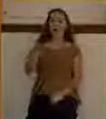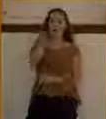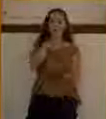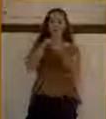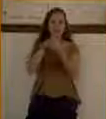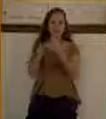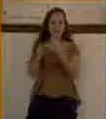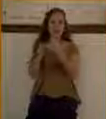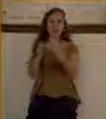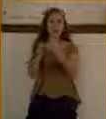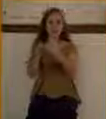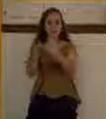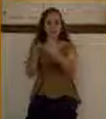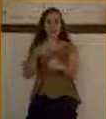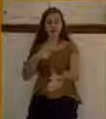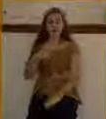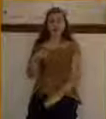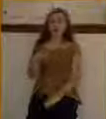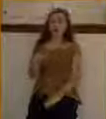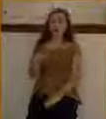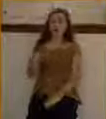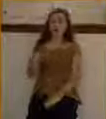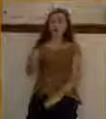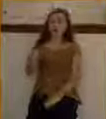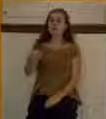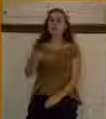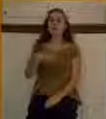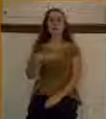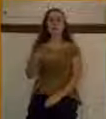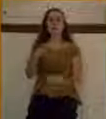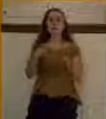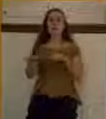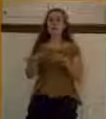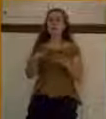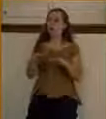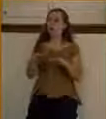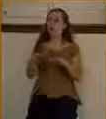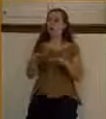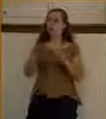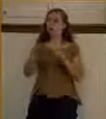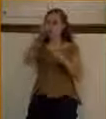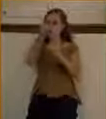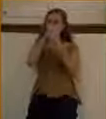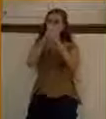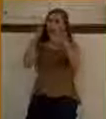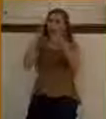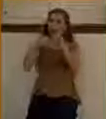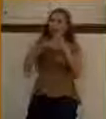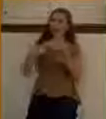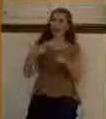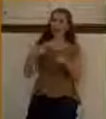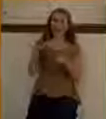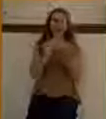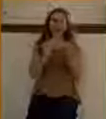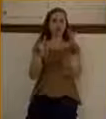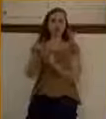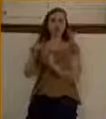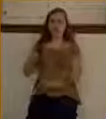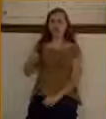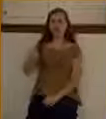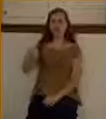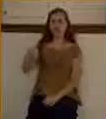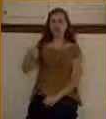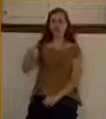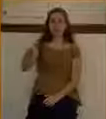times, and each time I like to walk this path and try to imagine what it was like when Jesus walked from the Mount of Olives into